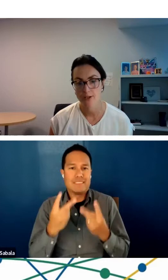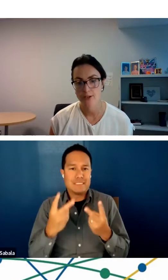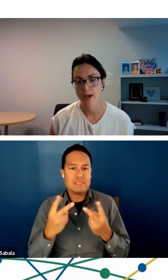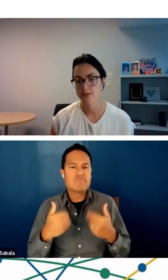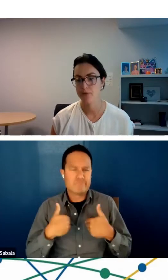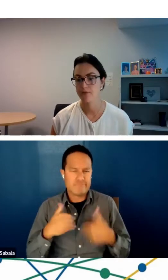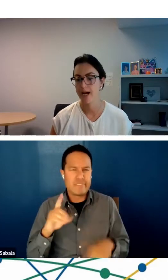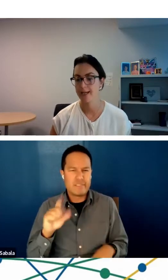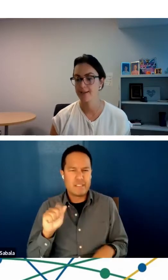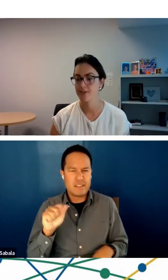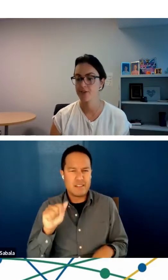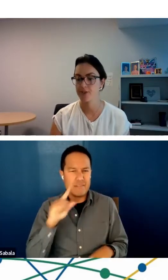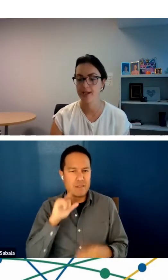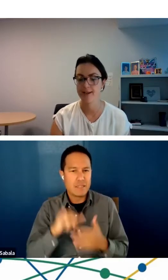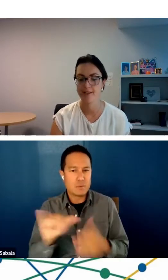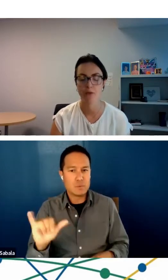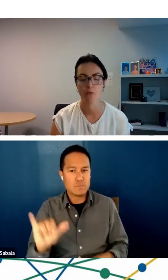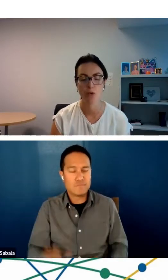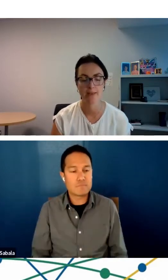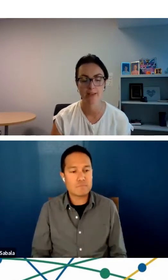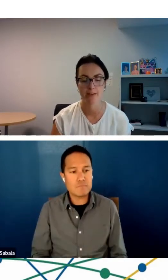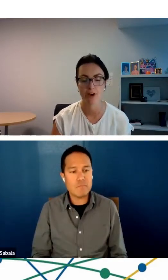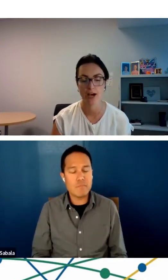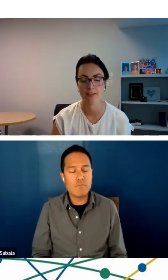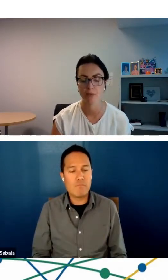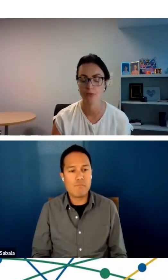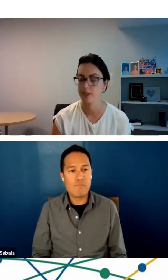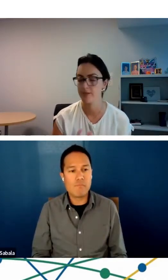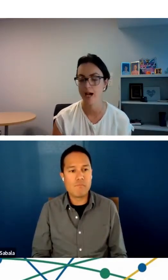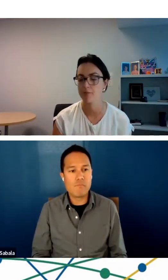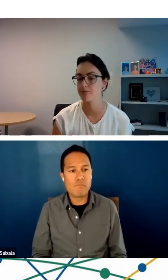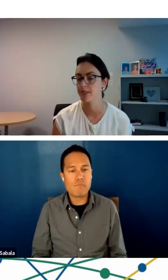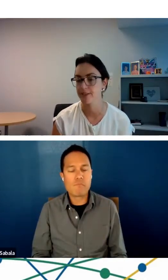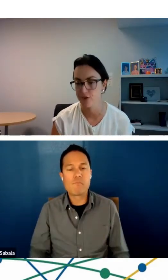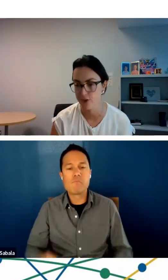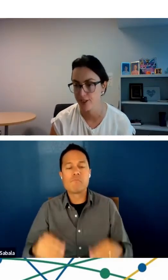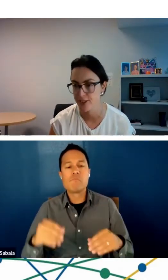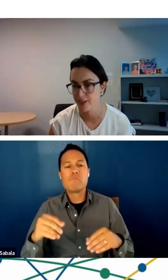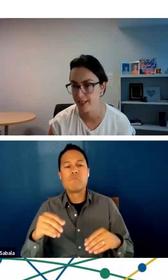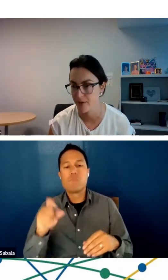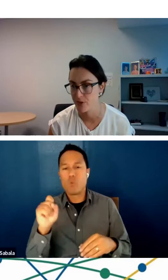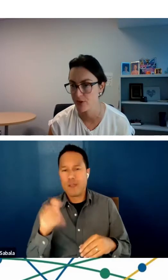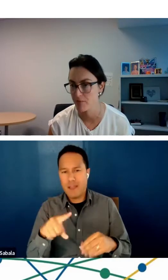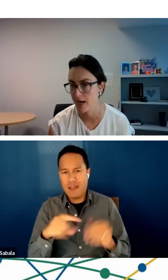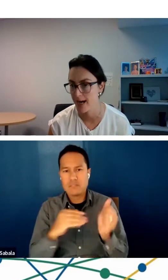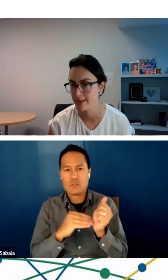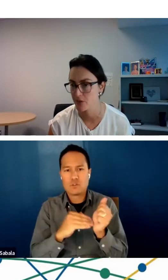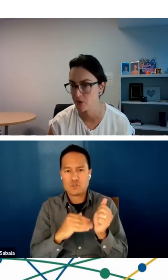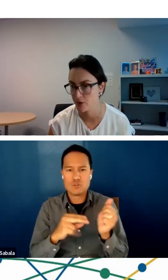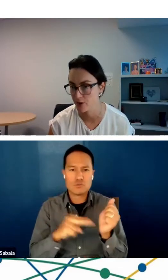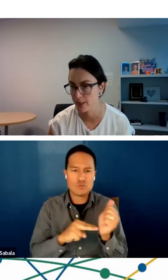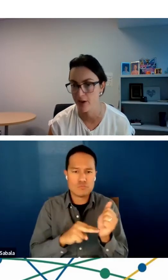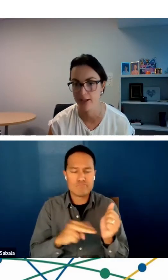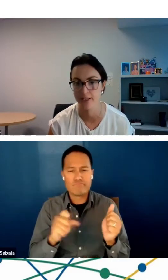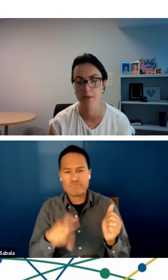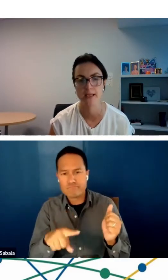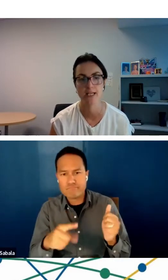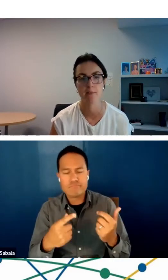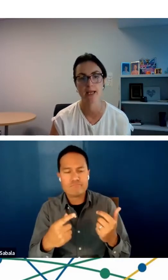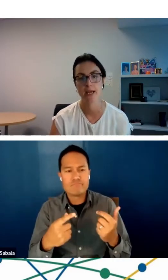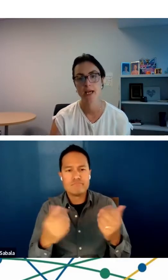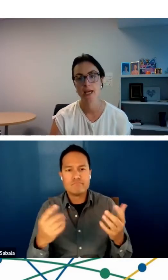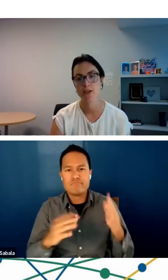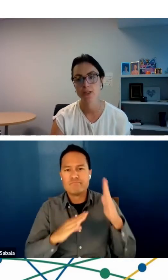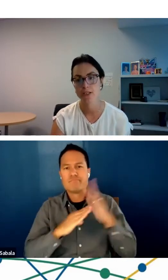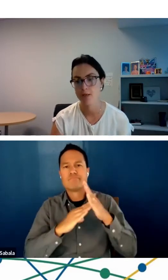We also asked providers what they thought were the top three concerns that came to their mind. This was early on in the